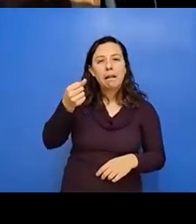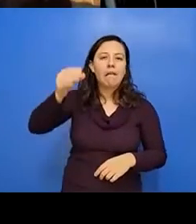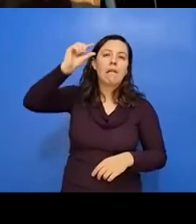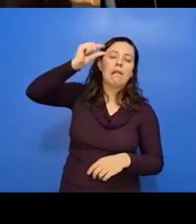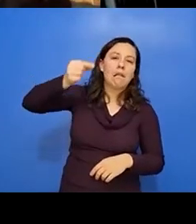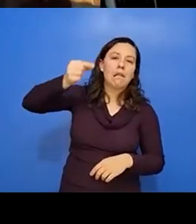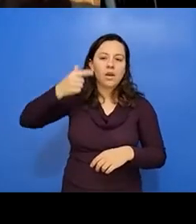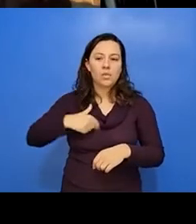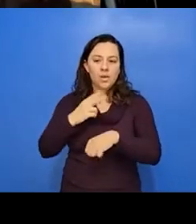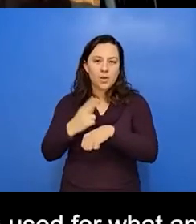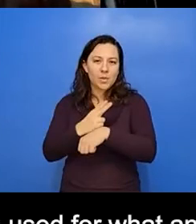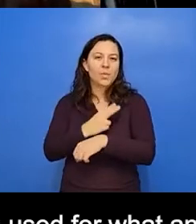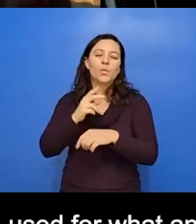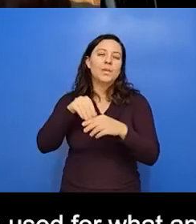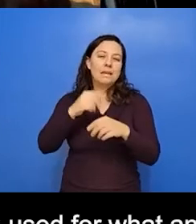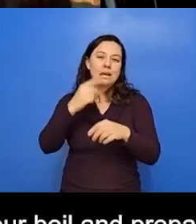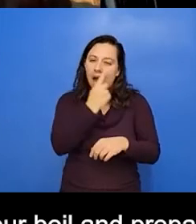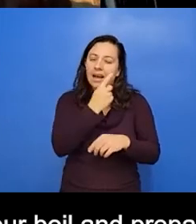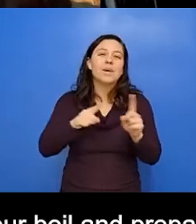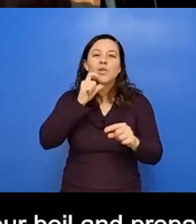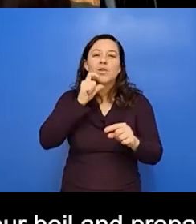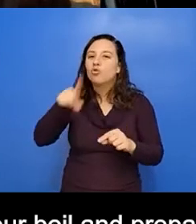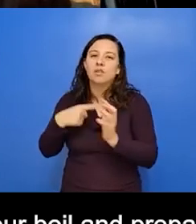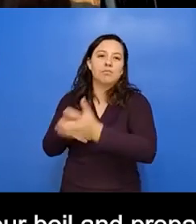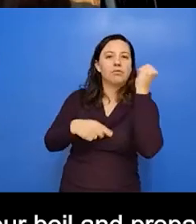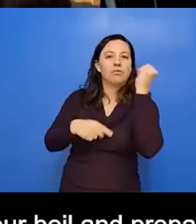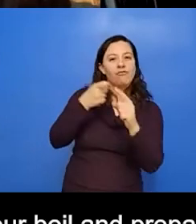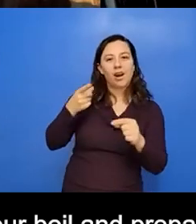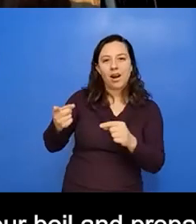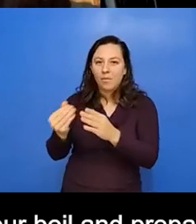boil it and prepare it. I know that because I did that.